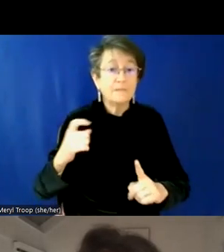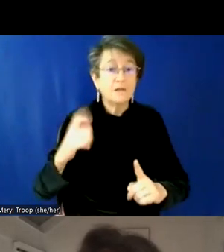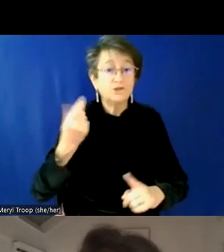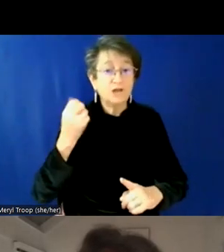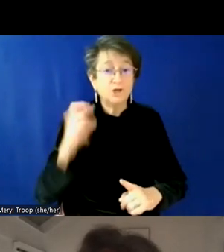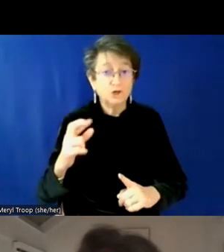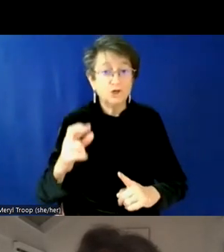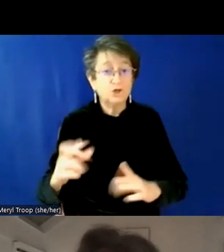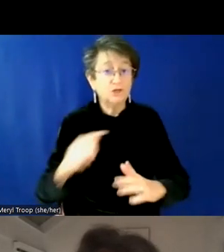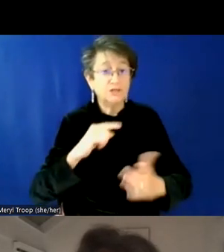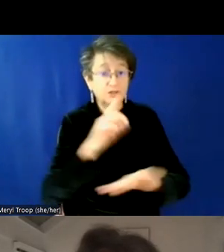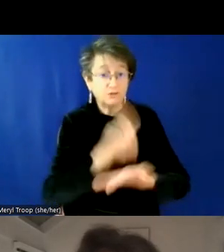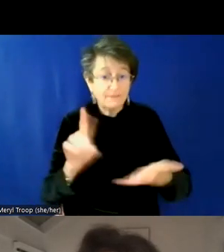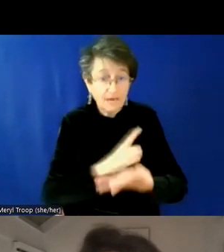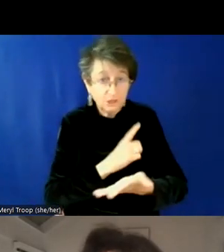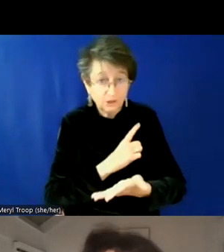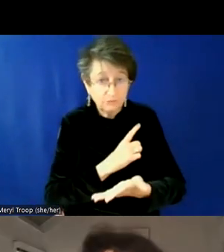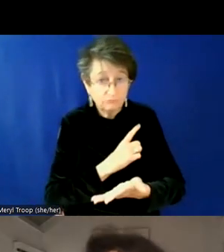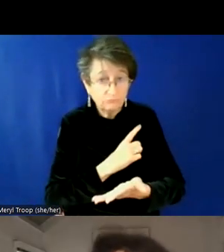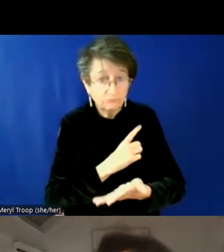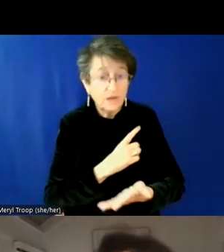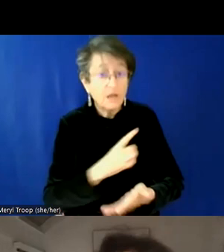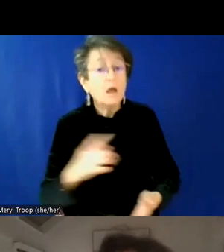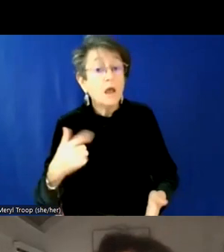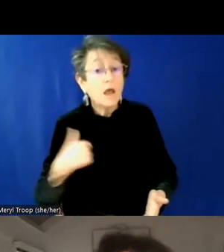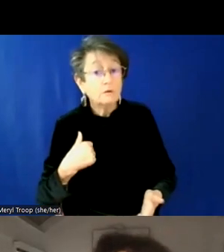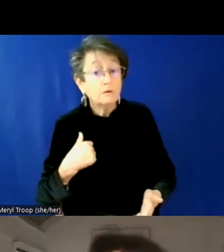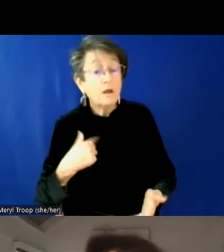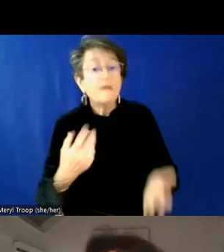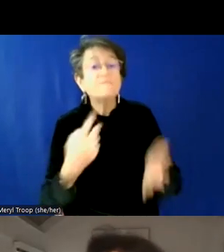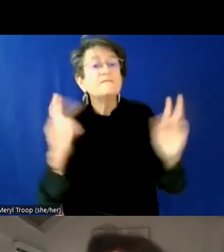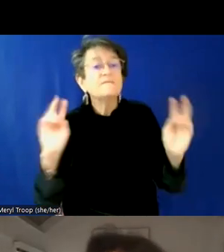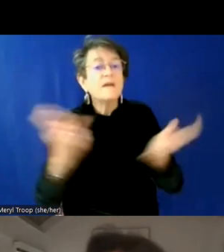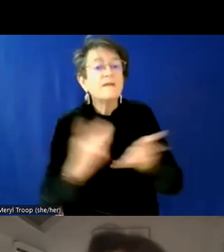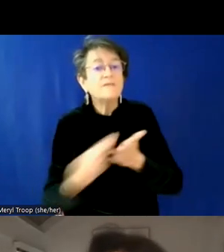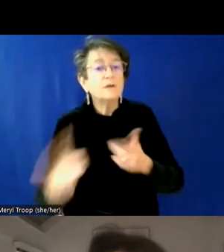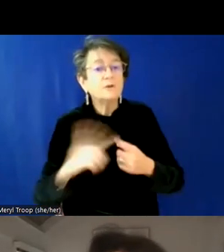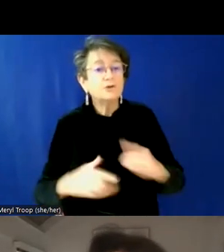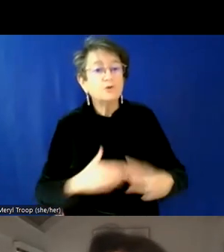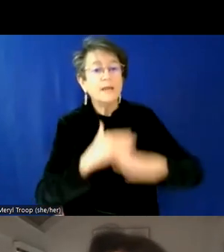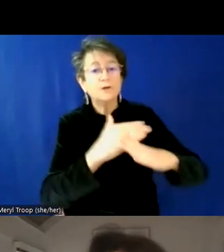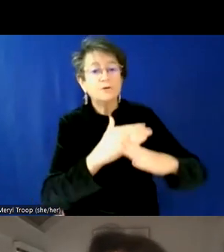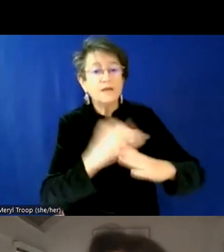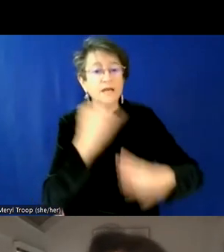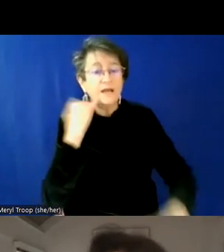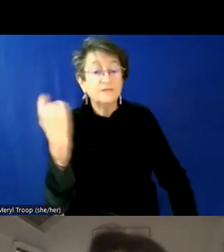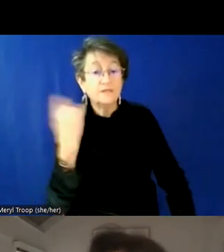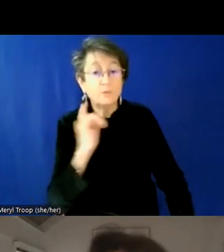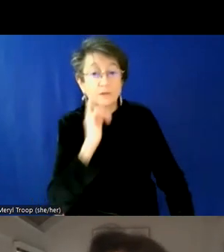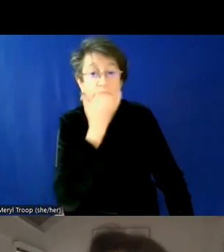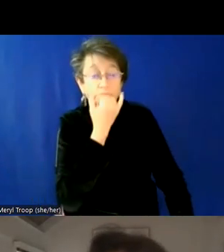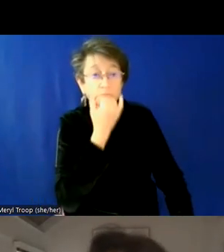failure to intervene in these settings. Um, for example, failure to, to intervene when someone's being consistently misgendered is